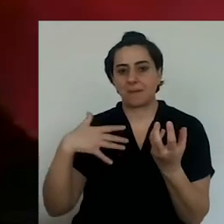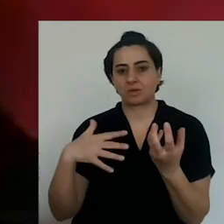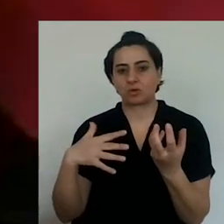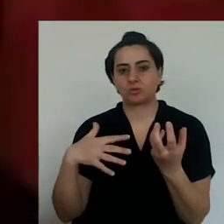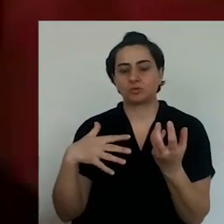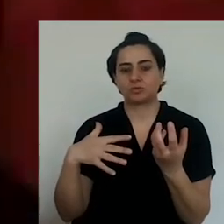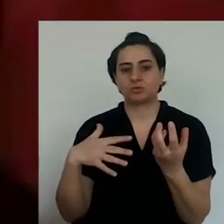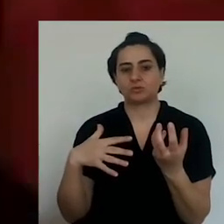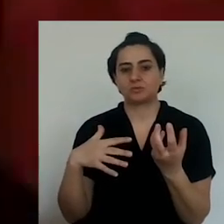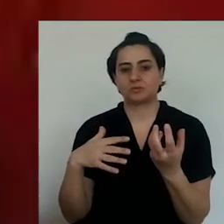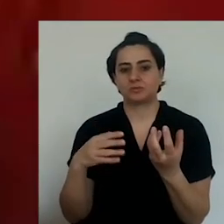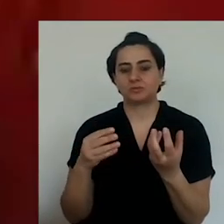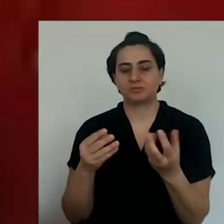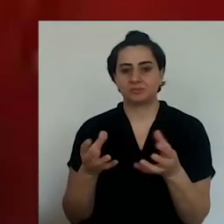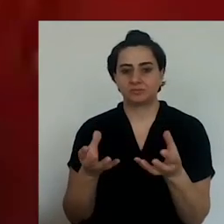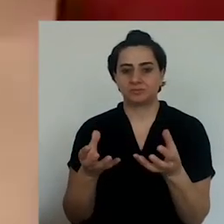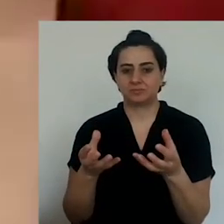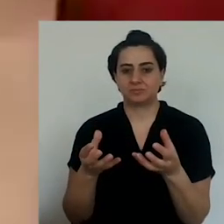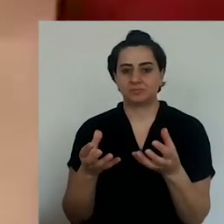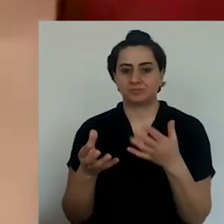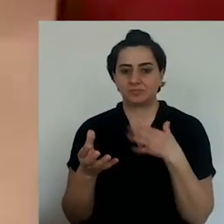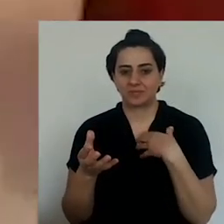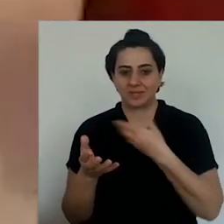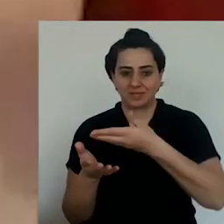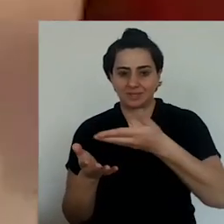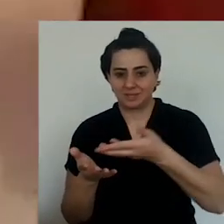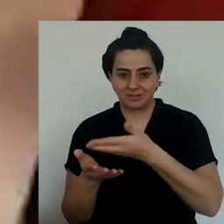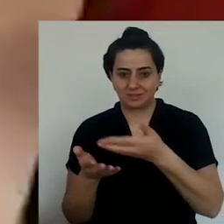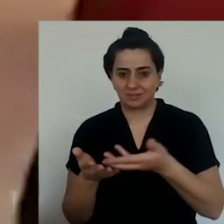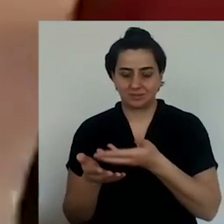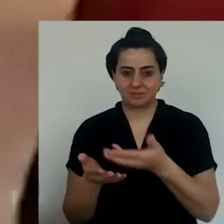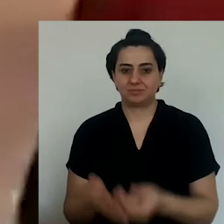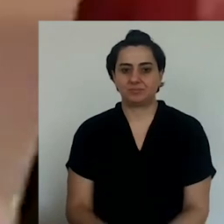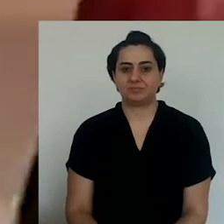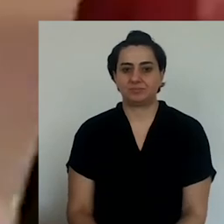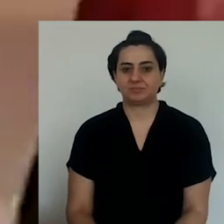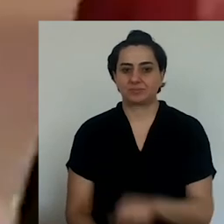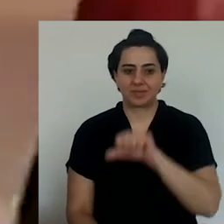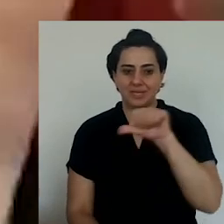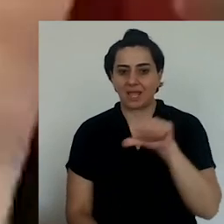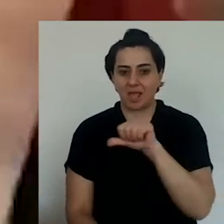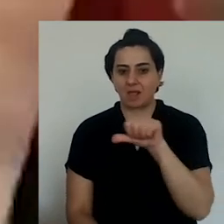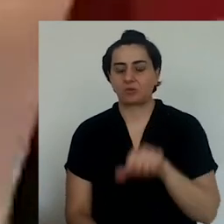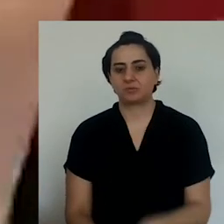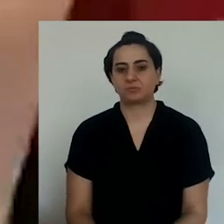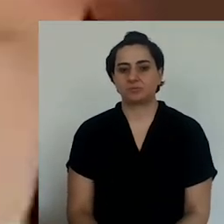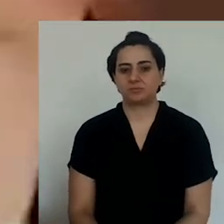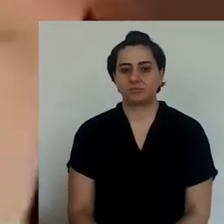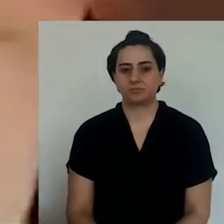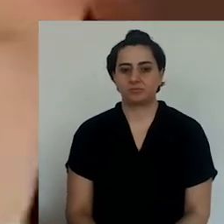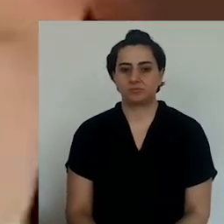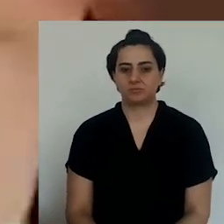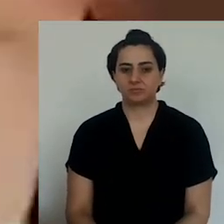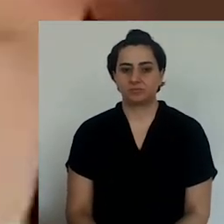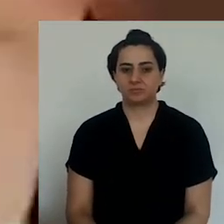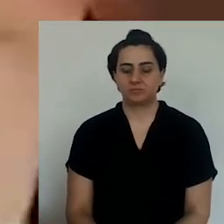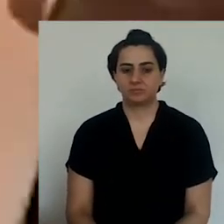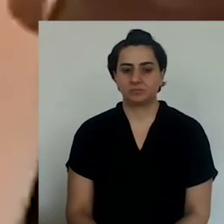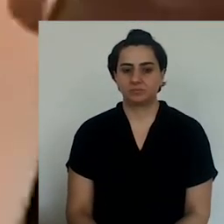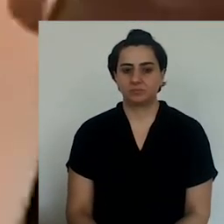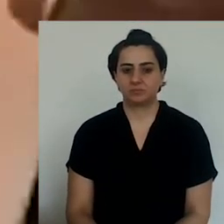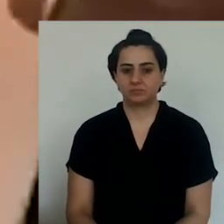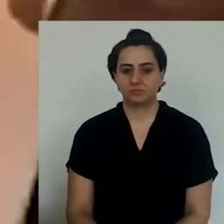And I have parsley and tomatoes here and I will pour in